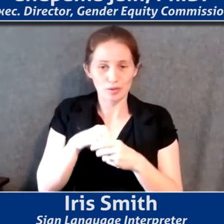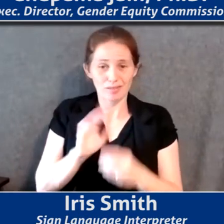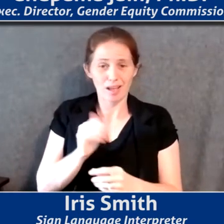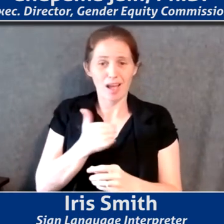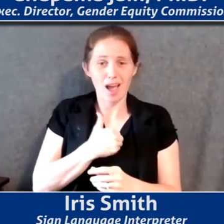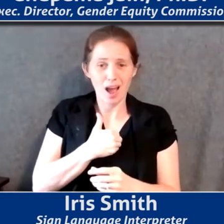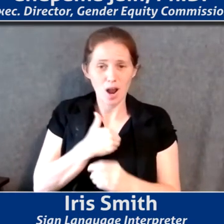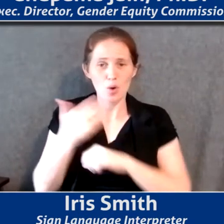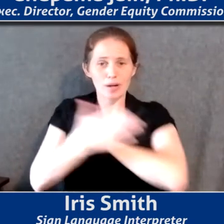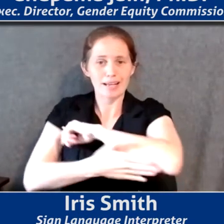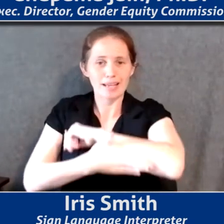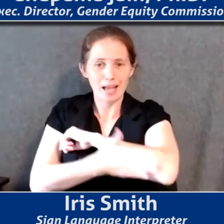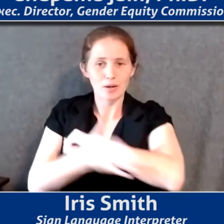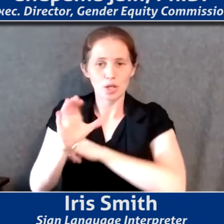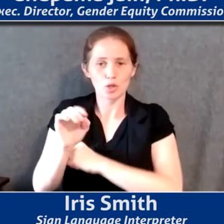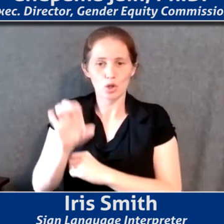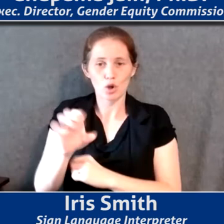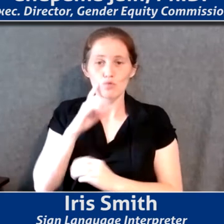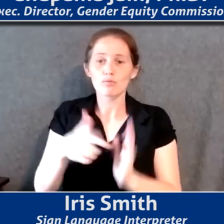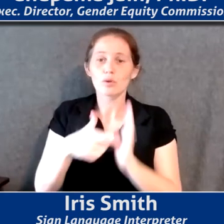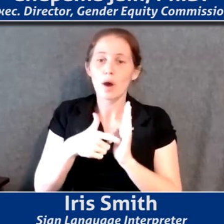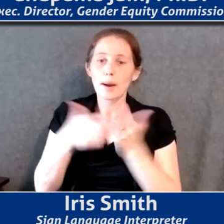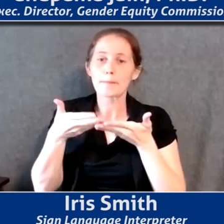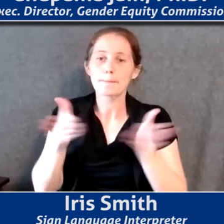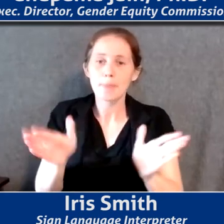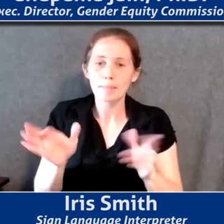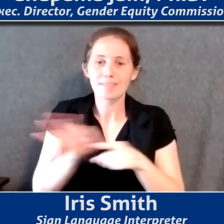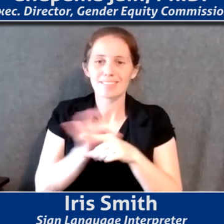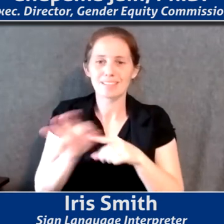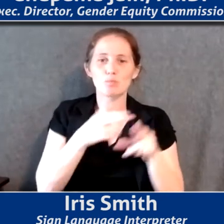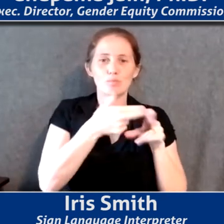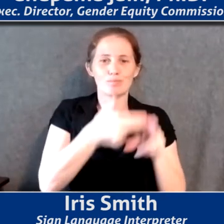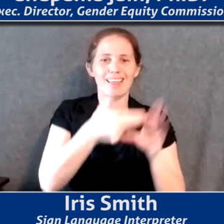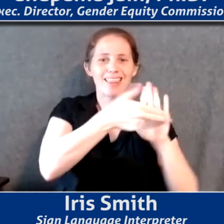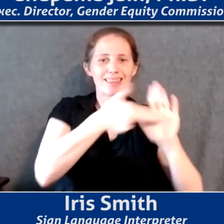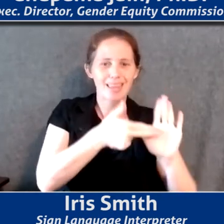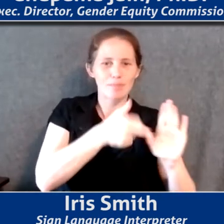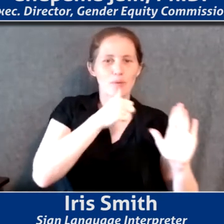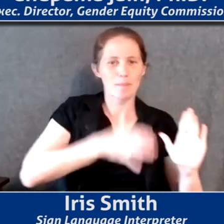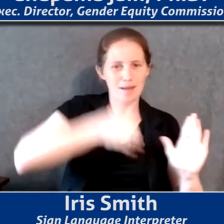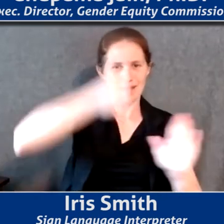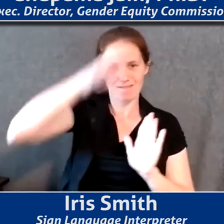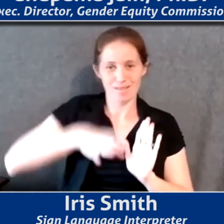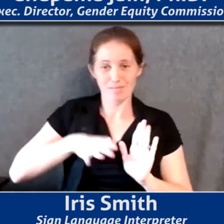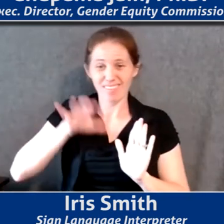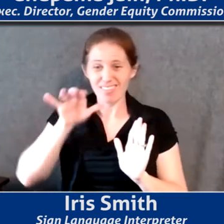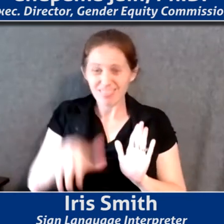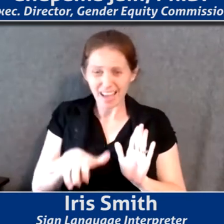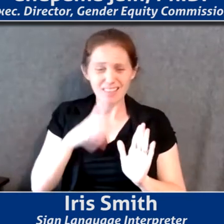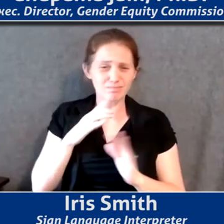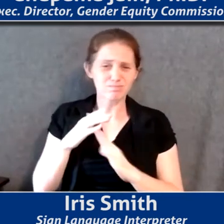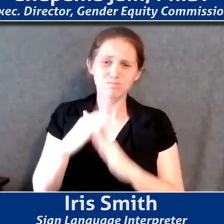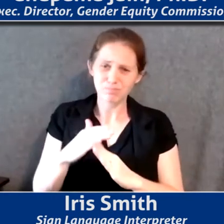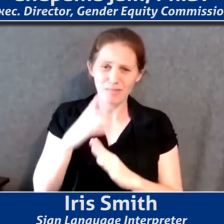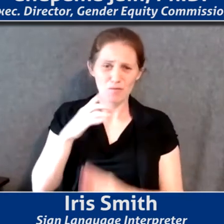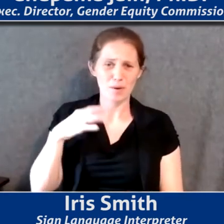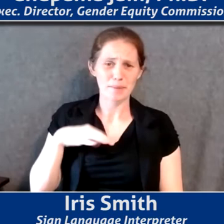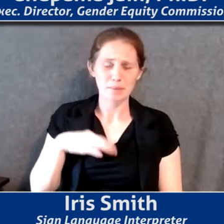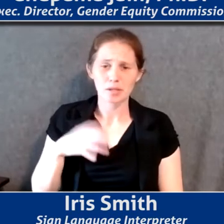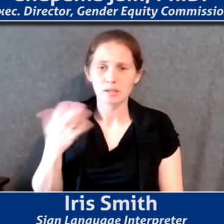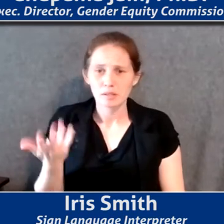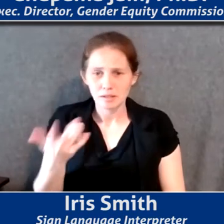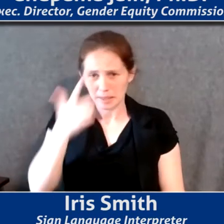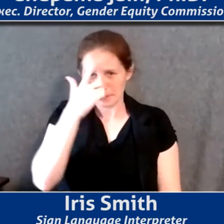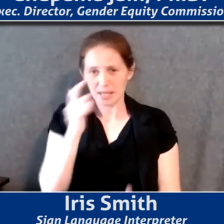code requires public facilities to be labeled male and female. And that's a stumbling block for us in the city of Pittsburgh, because